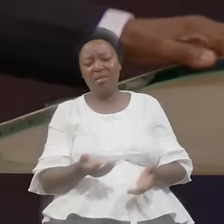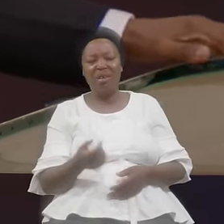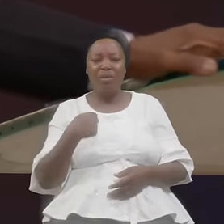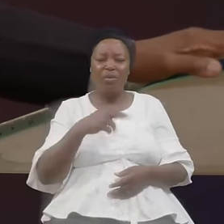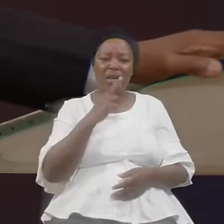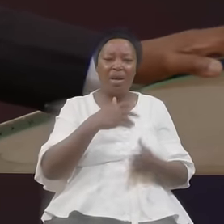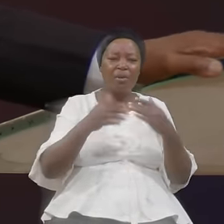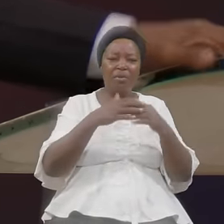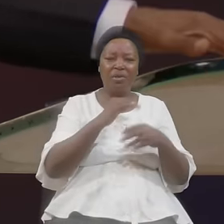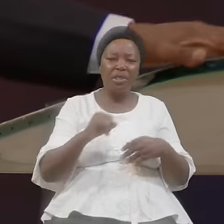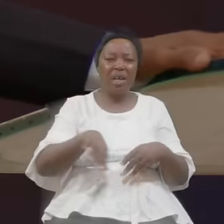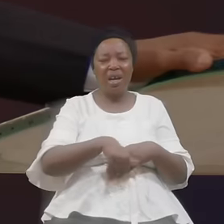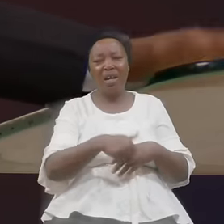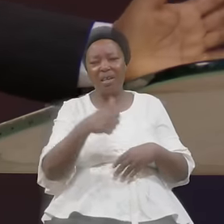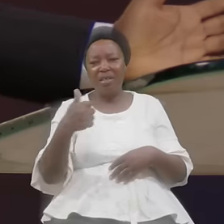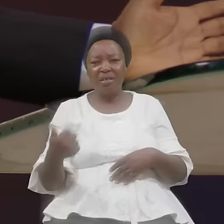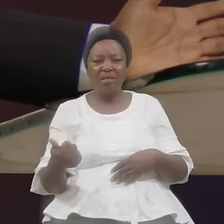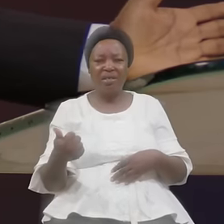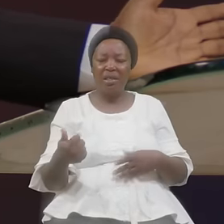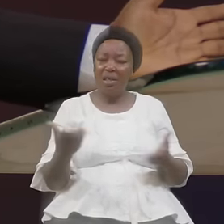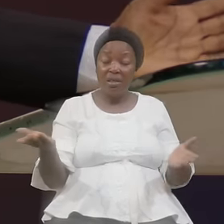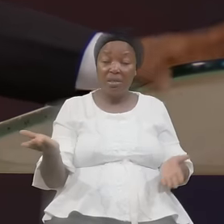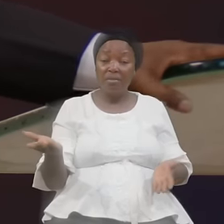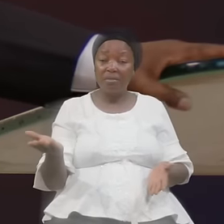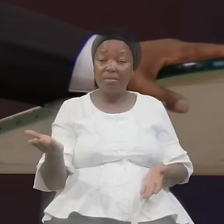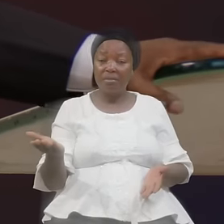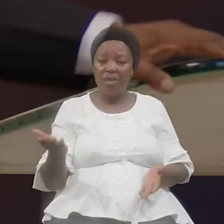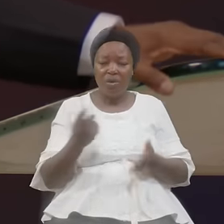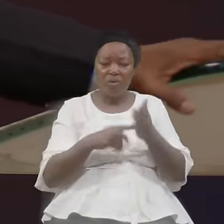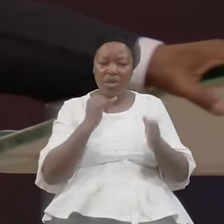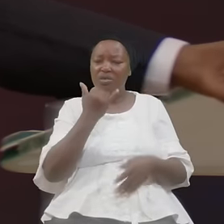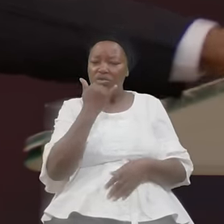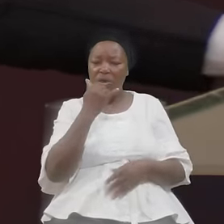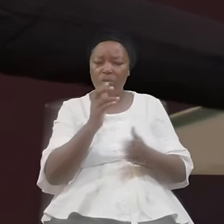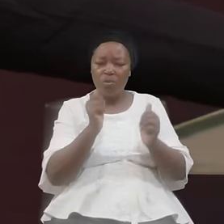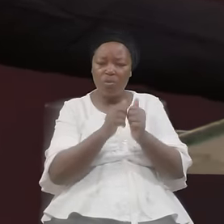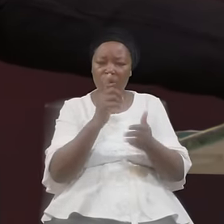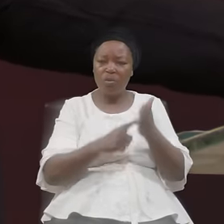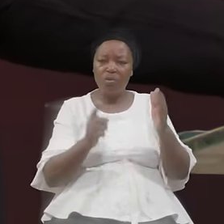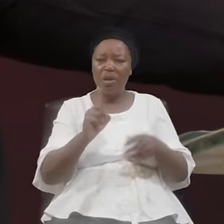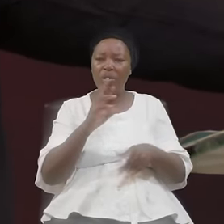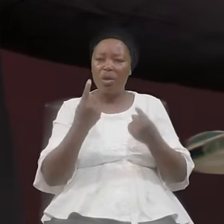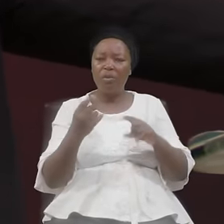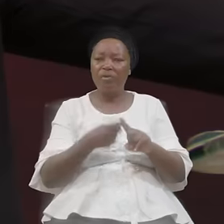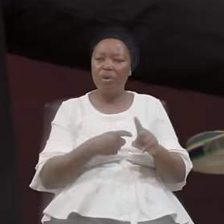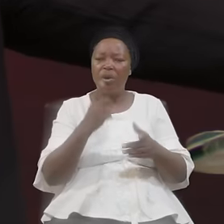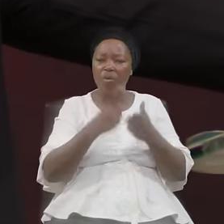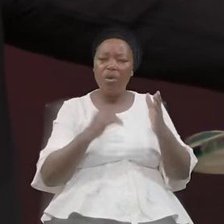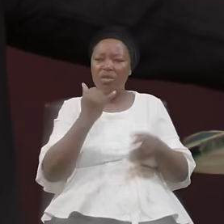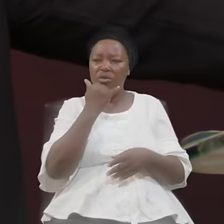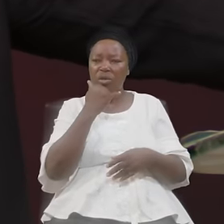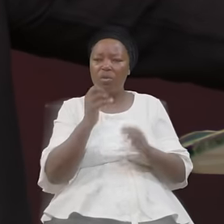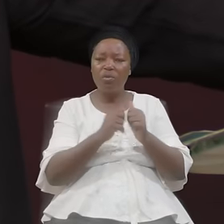Building Another Whatever What's Wrong With Where You Are Coming From What's Wrong Where